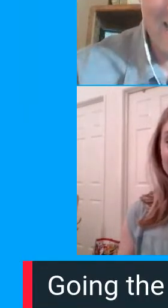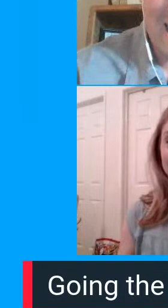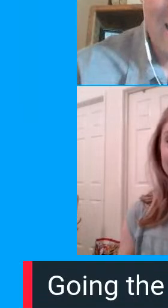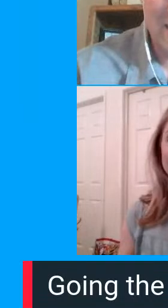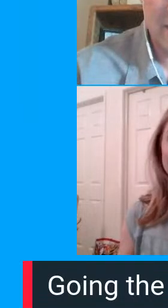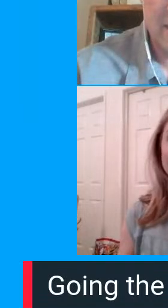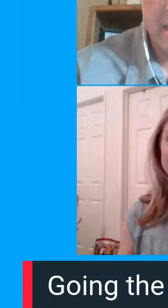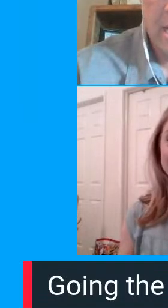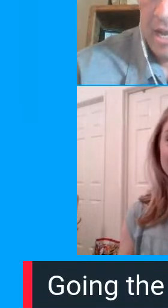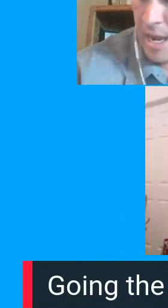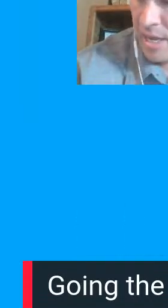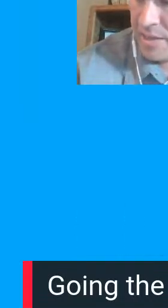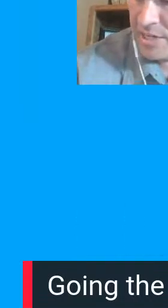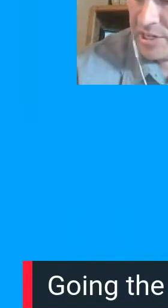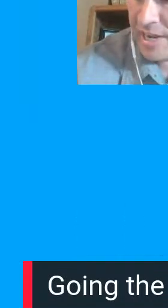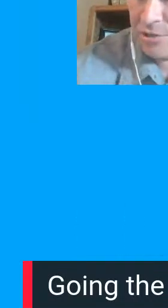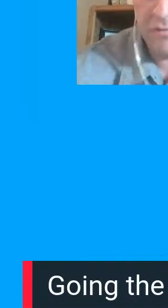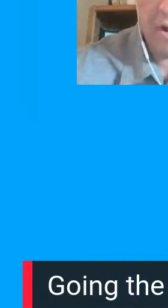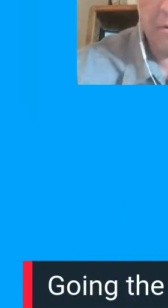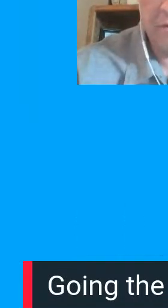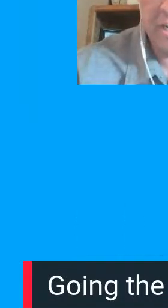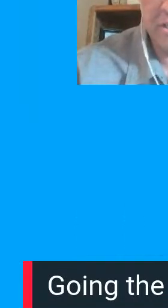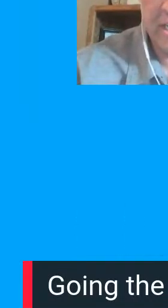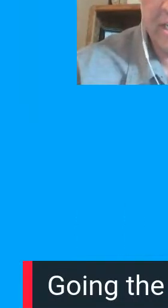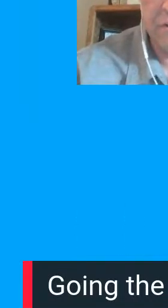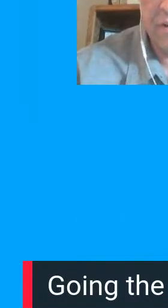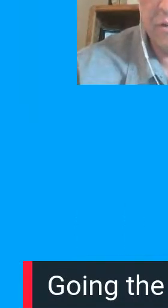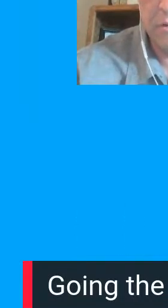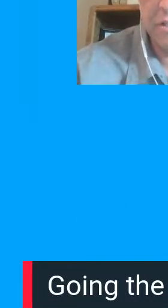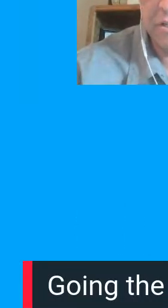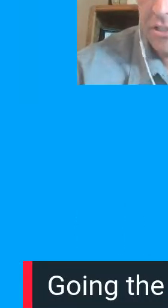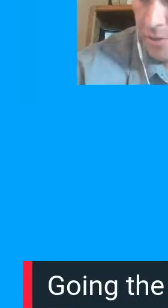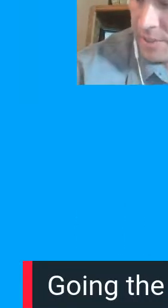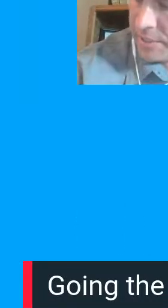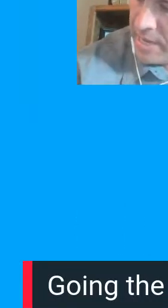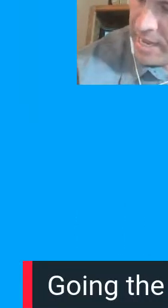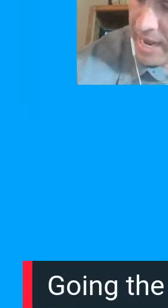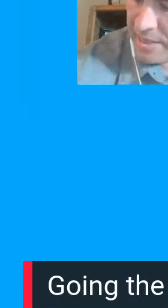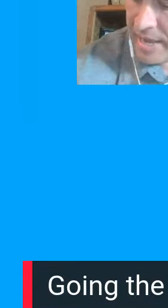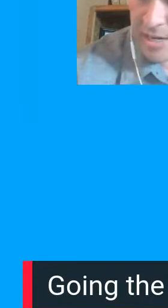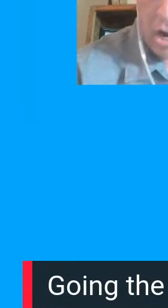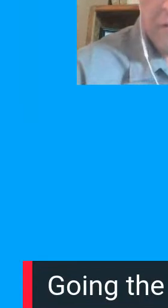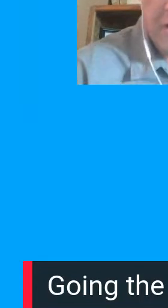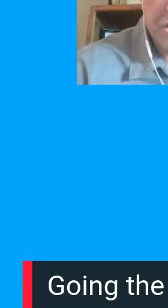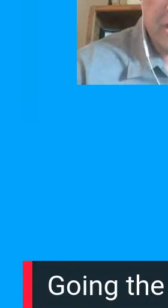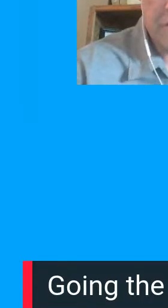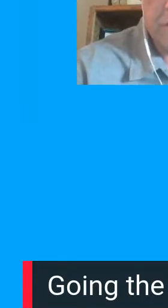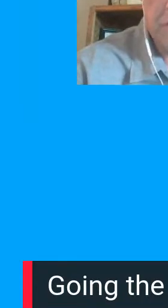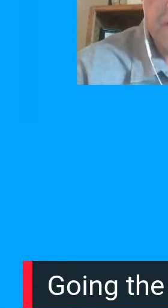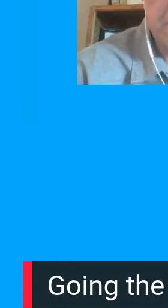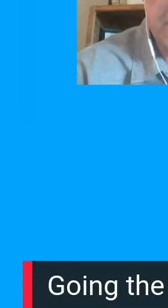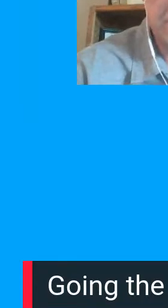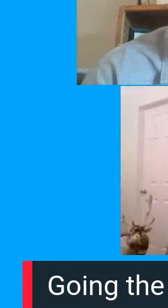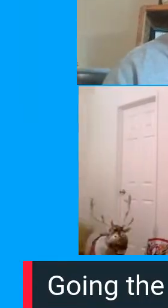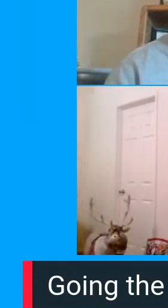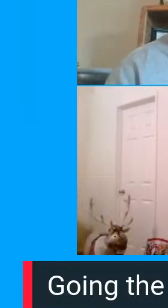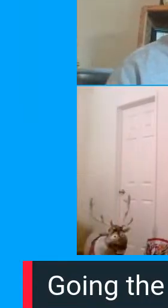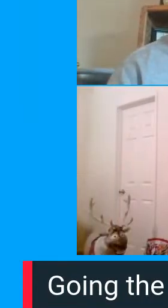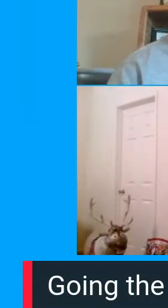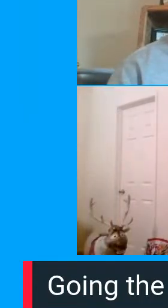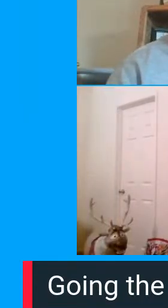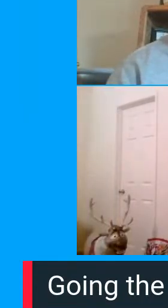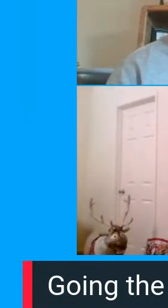and enhance the educational environment for desert sands unified school district students and that our vision for the foundation